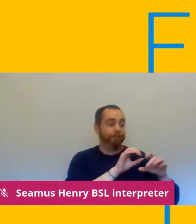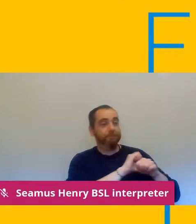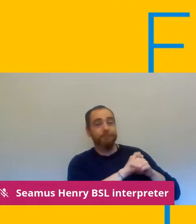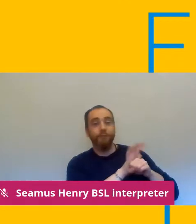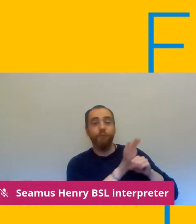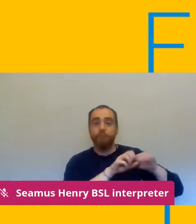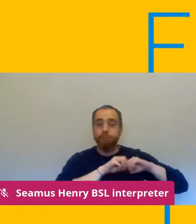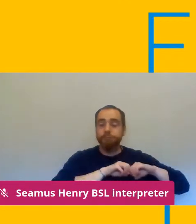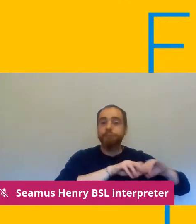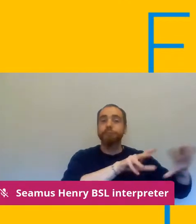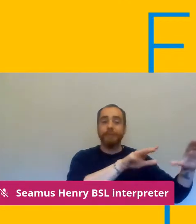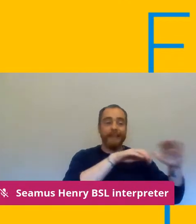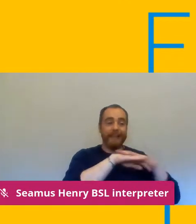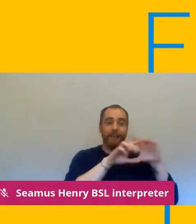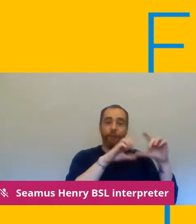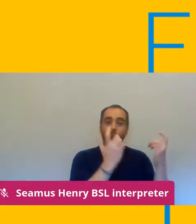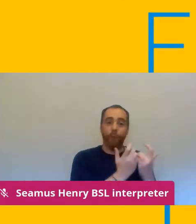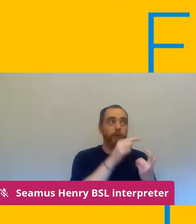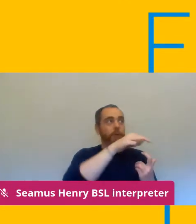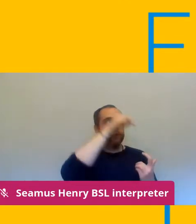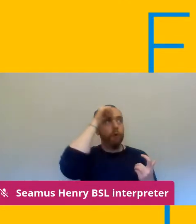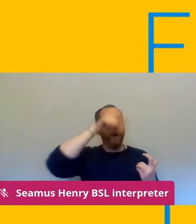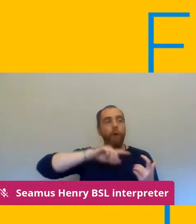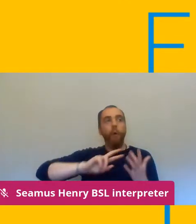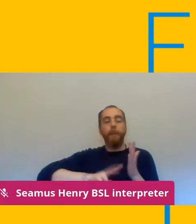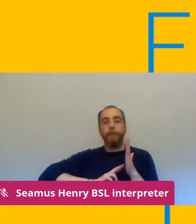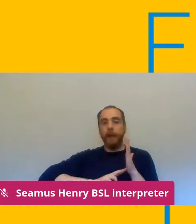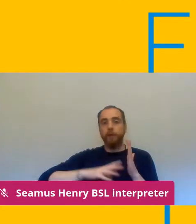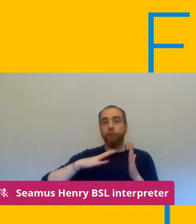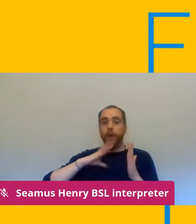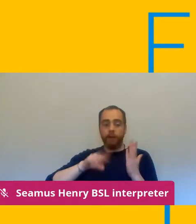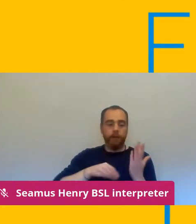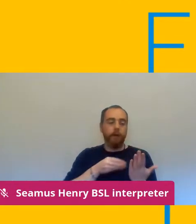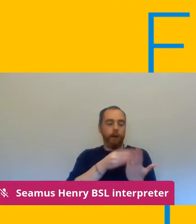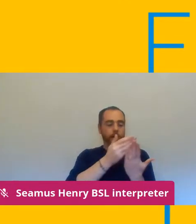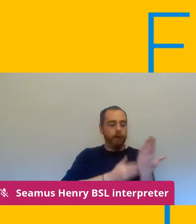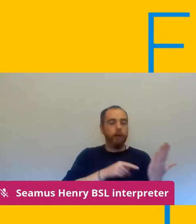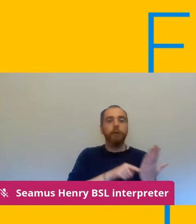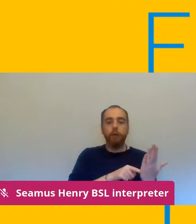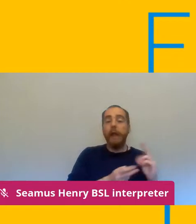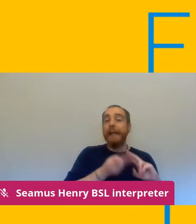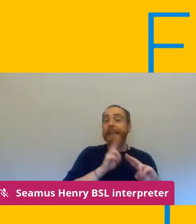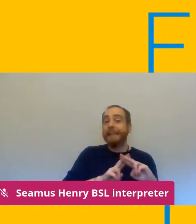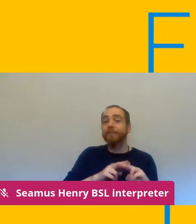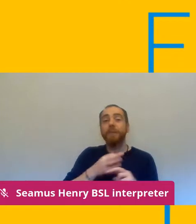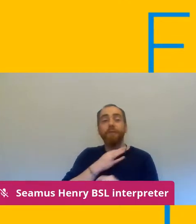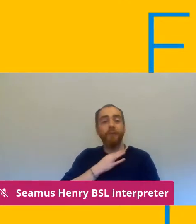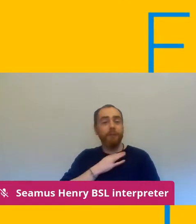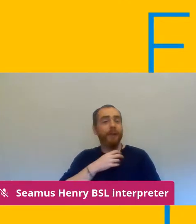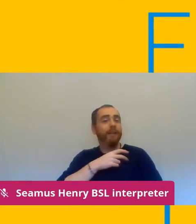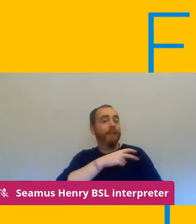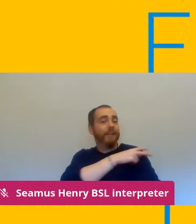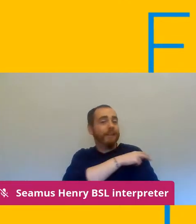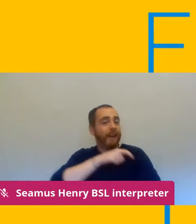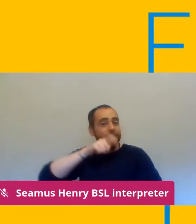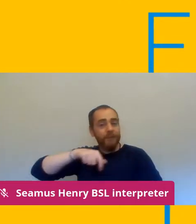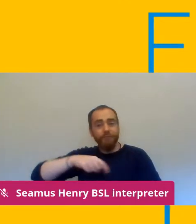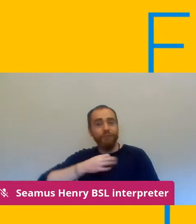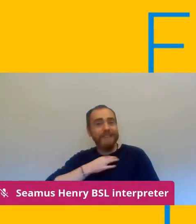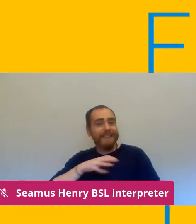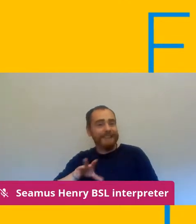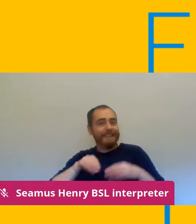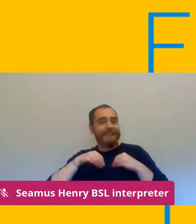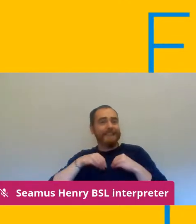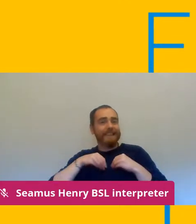situation so that should mean that where we have situations where vulnerable staff are being put at risk other staff are being put at risk um